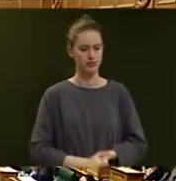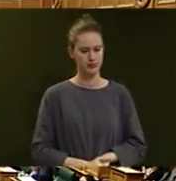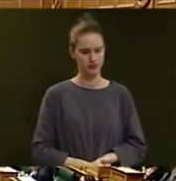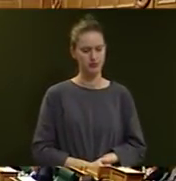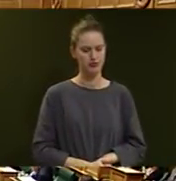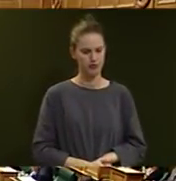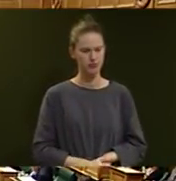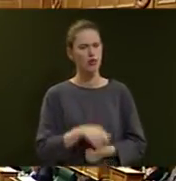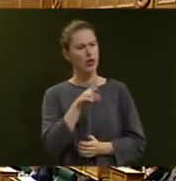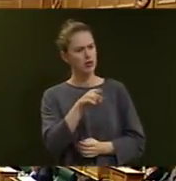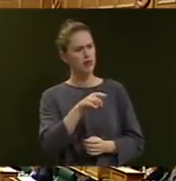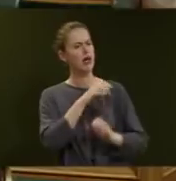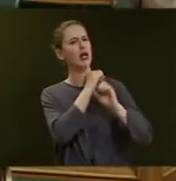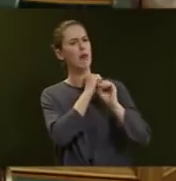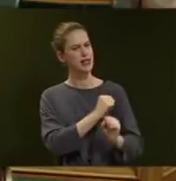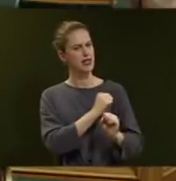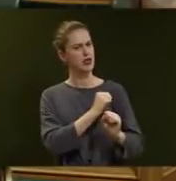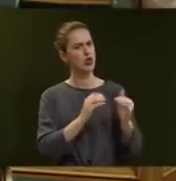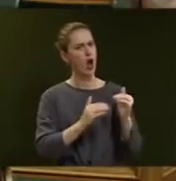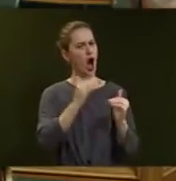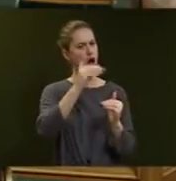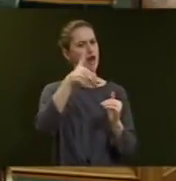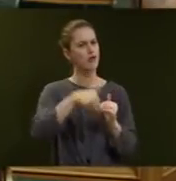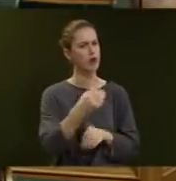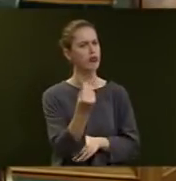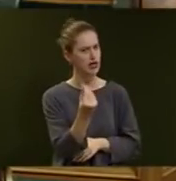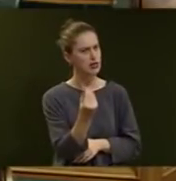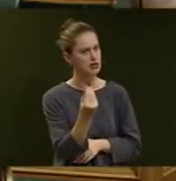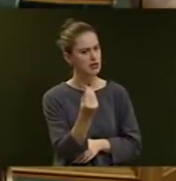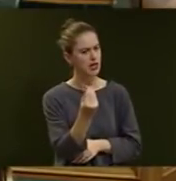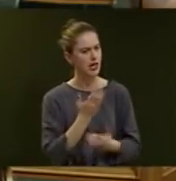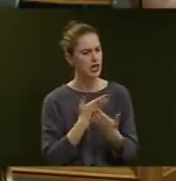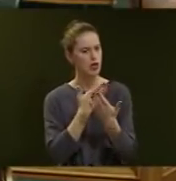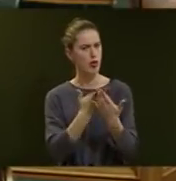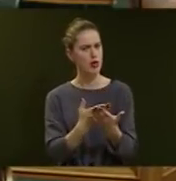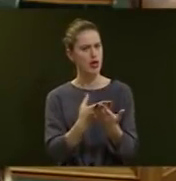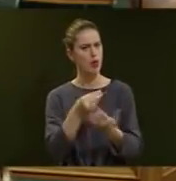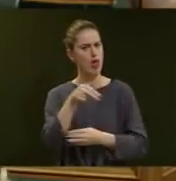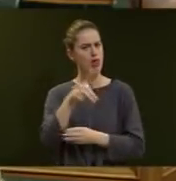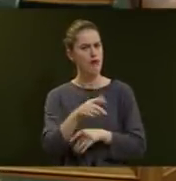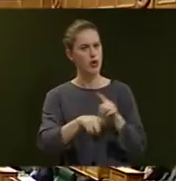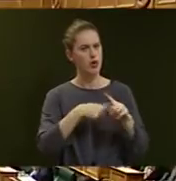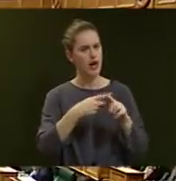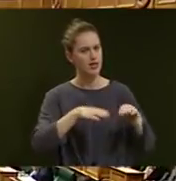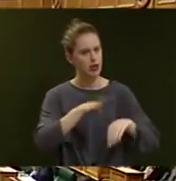Does he remain committed to higher fuel prices as he is proposing with his fuel tax increases?